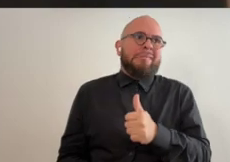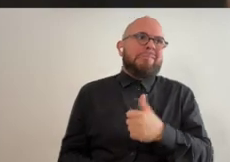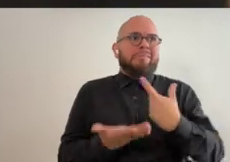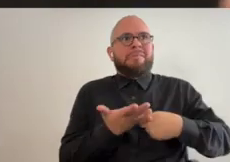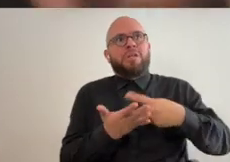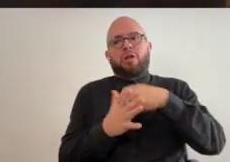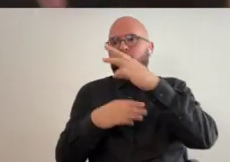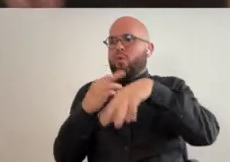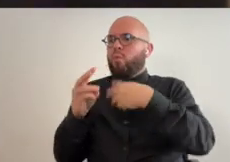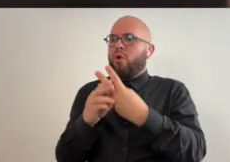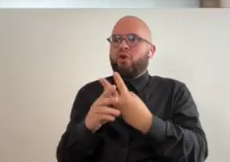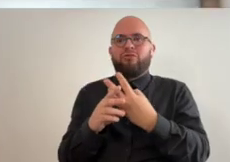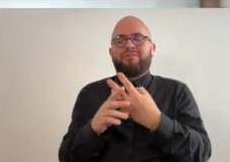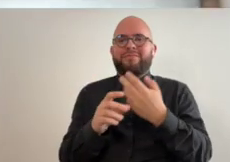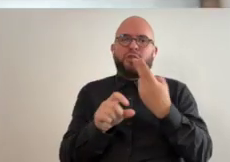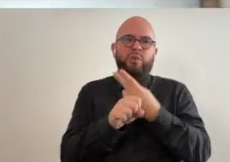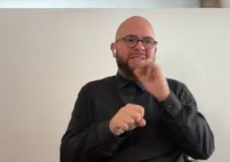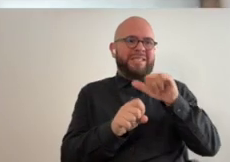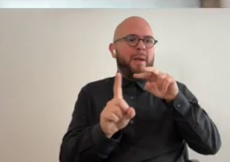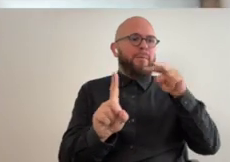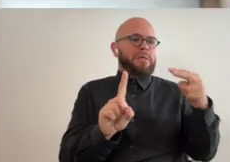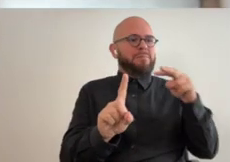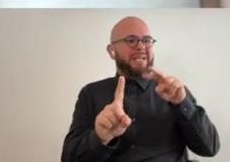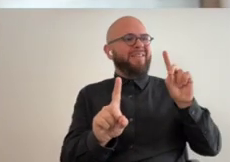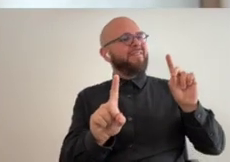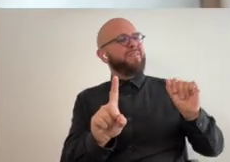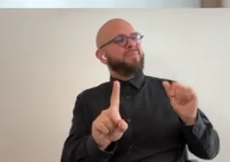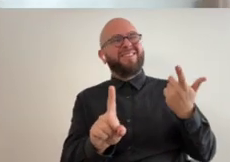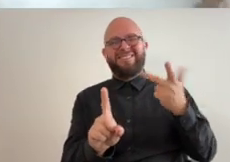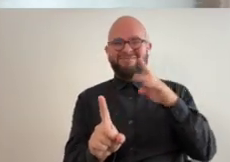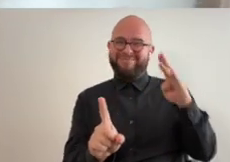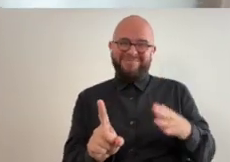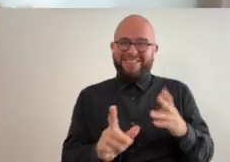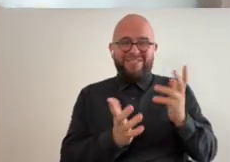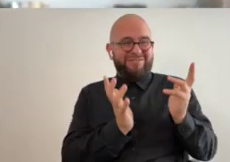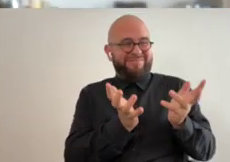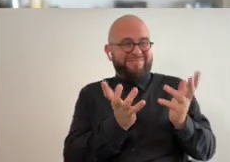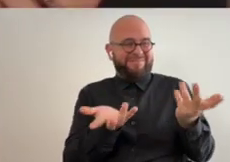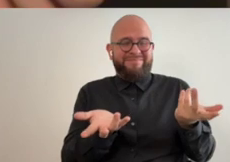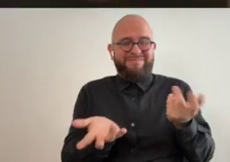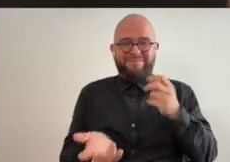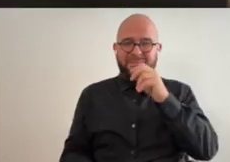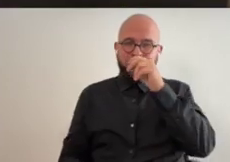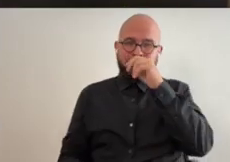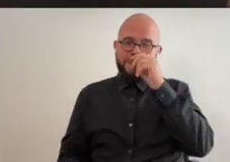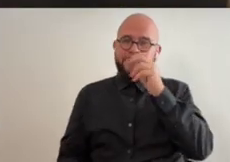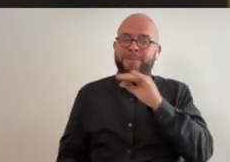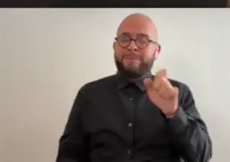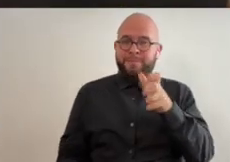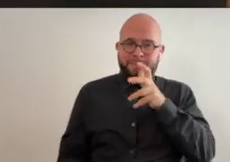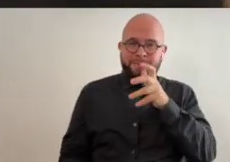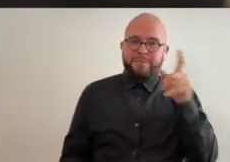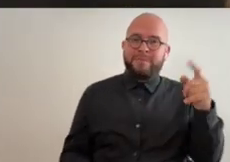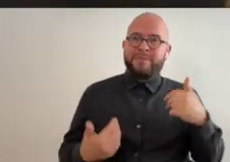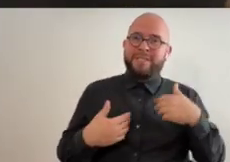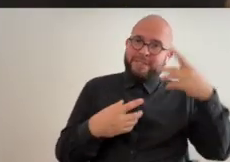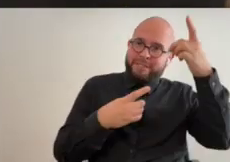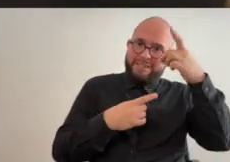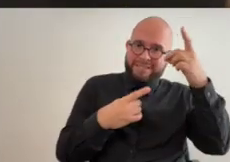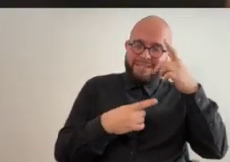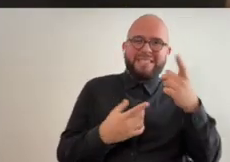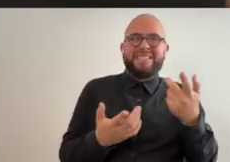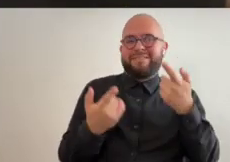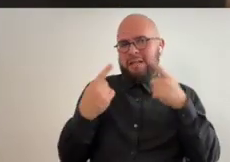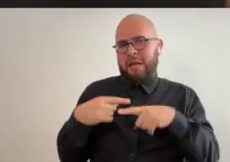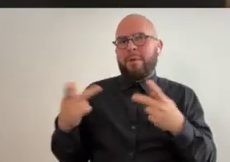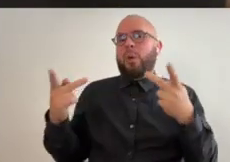we didn't talk about the world from the perspective of disability type of thing and you know she had